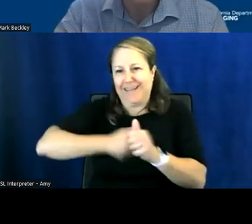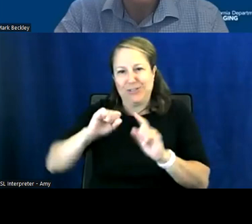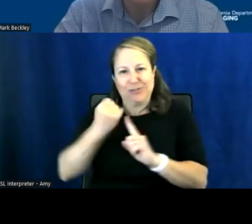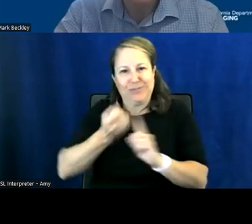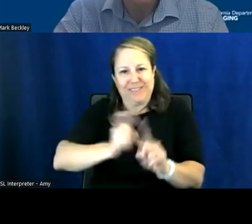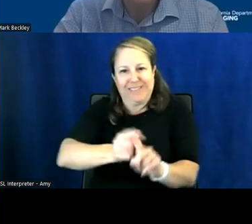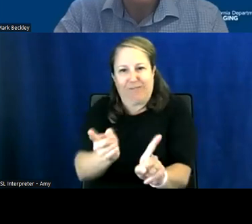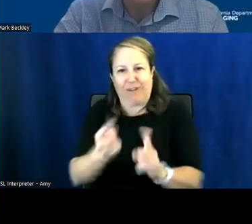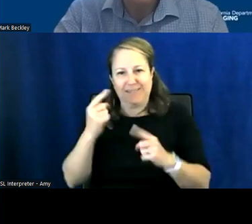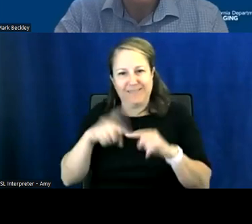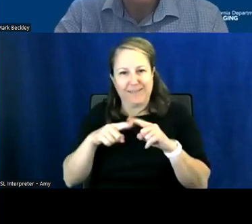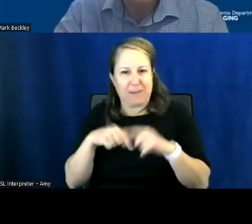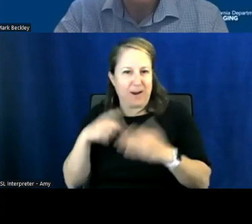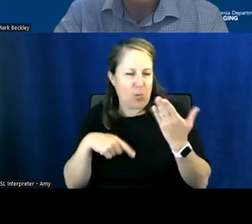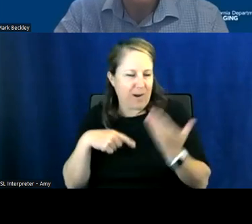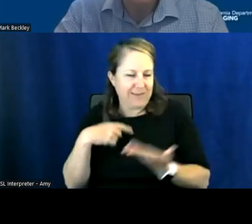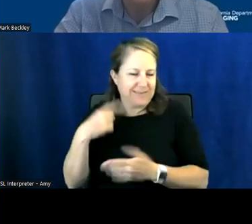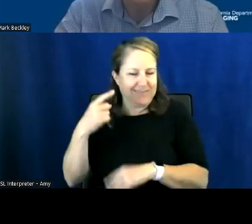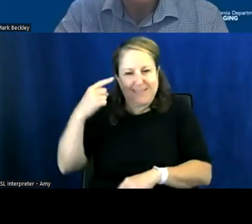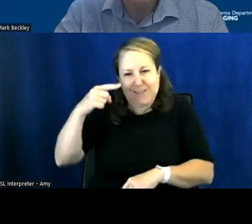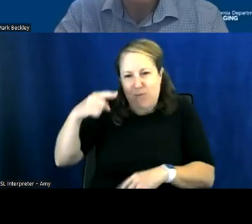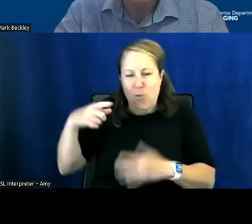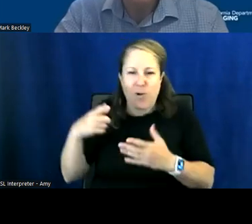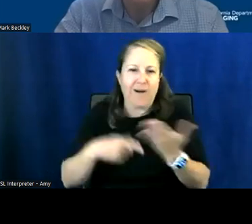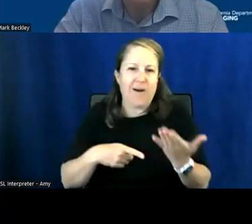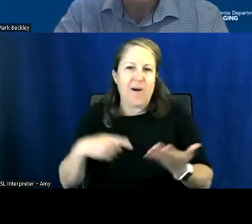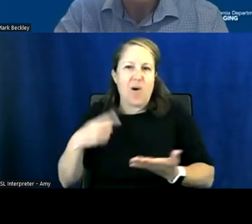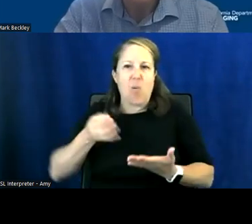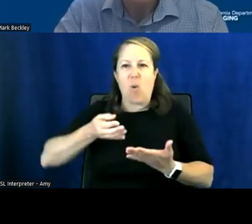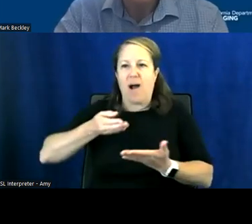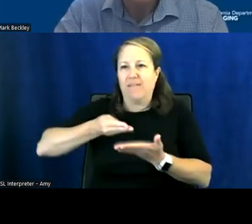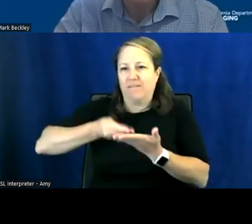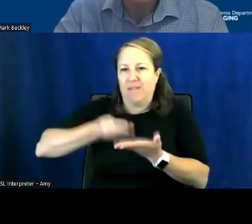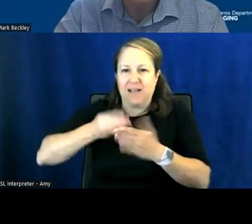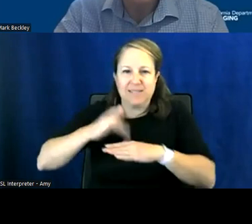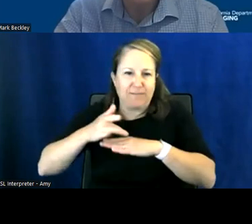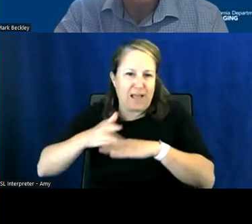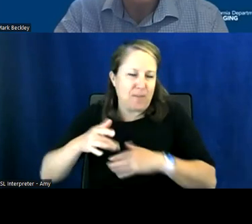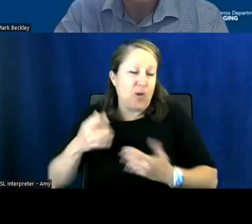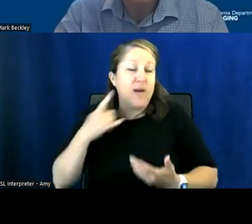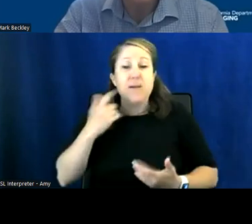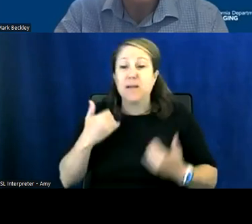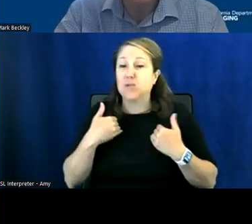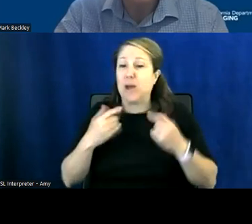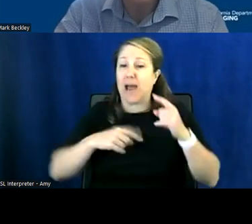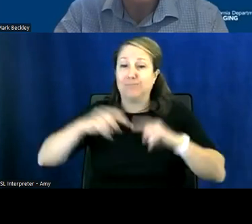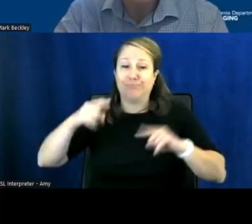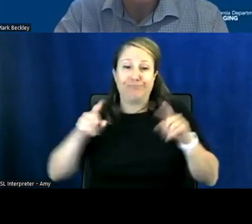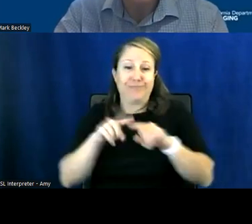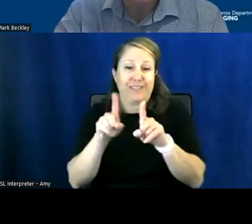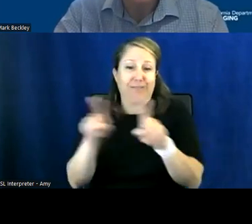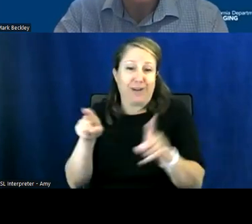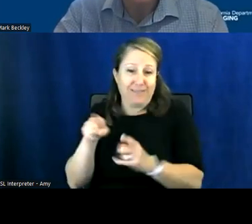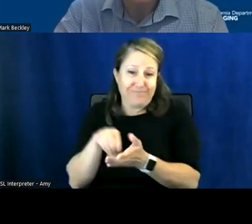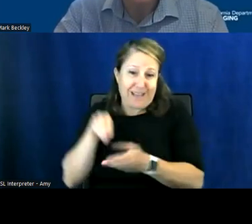they are considering and what uh funds that are available for those things because we do have various different expenditure